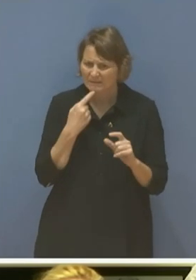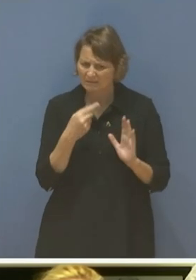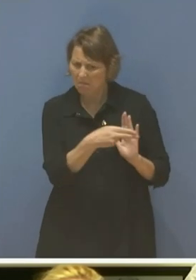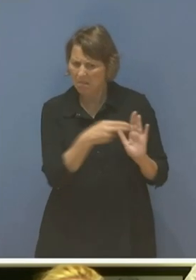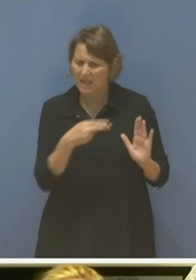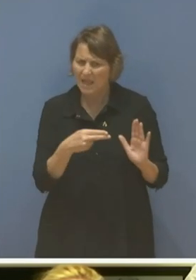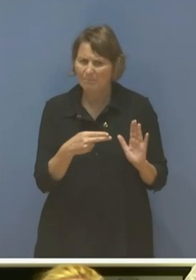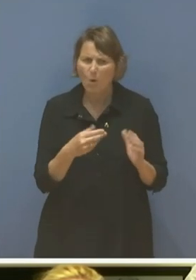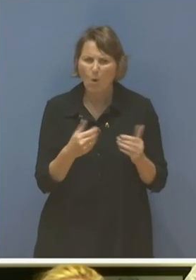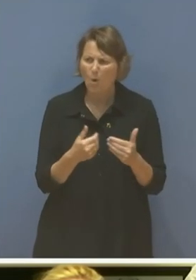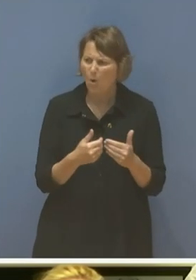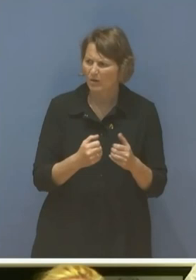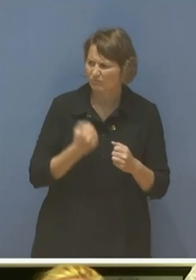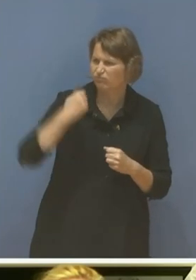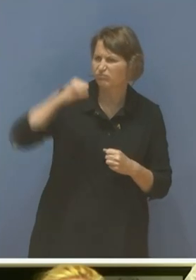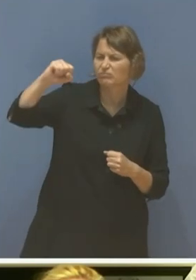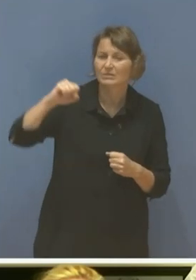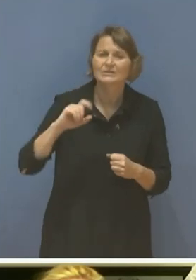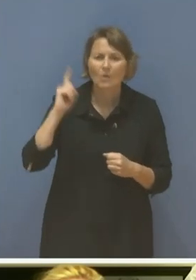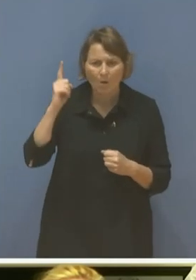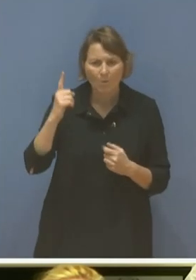so I'd like to go into what Azerbaijan has been doing.